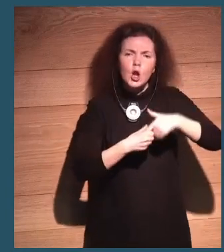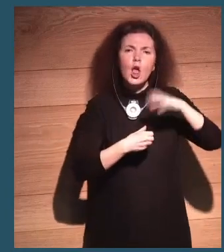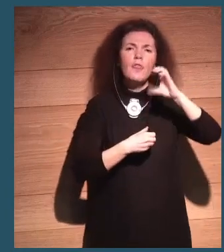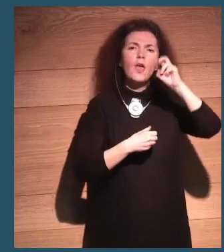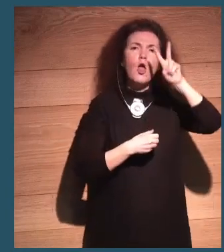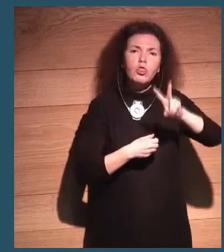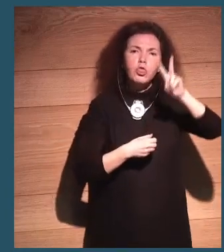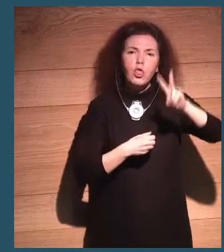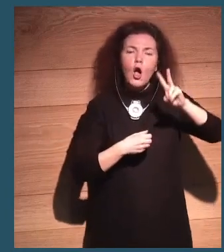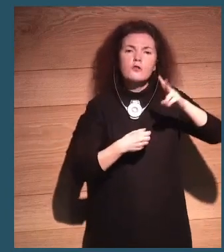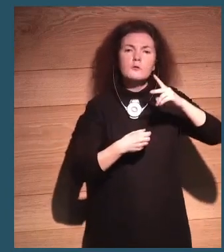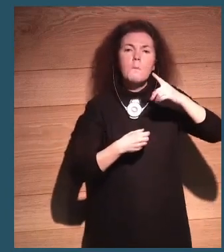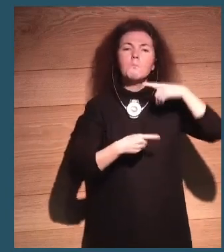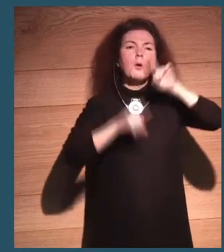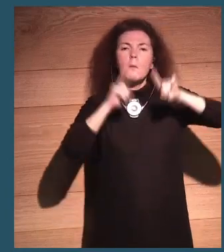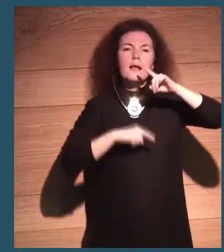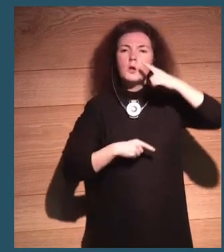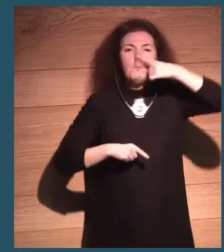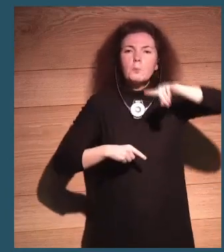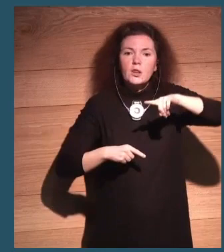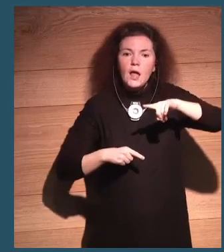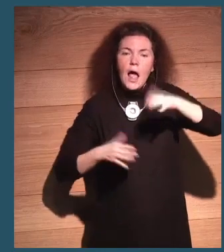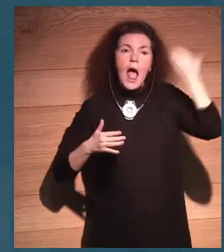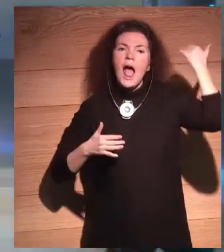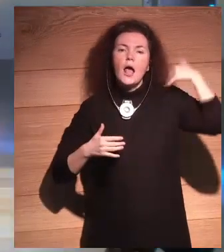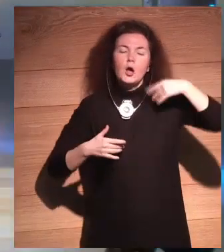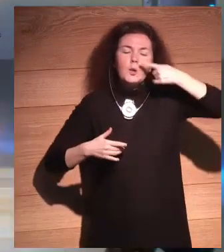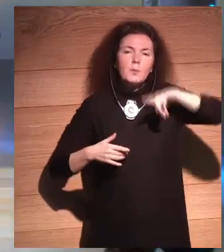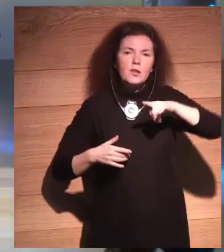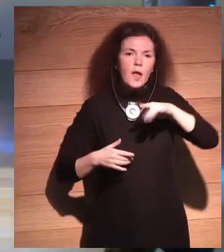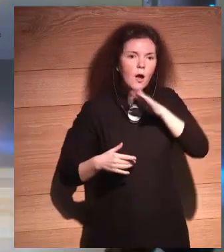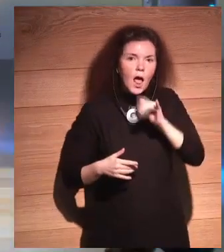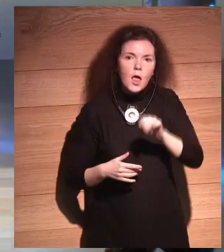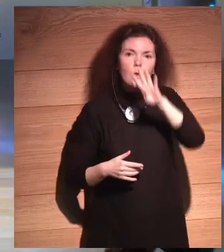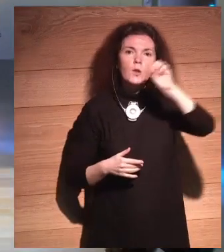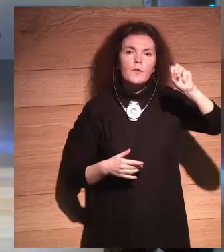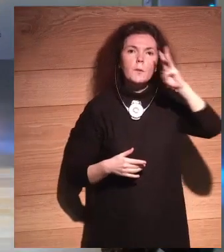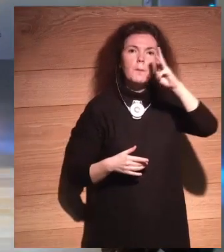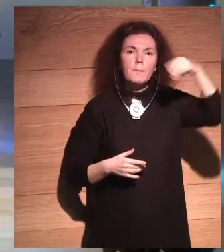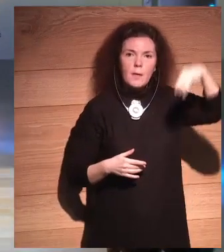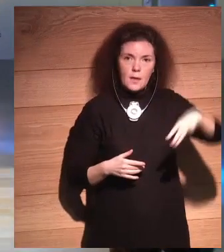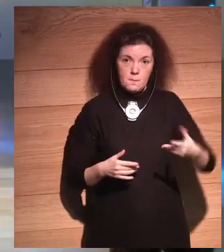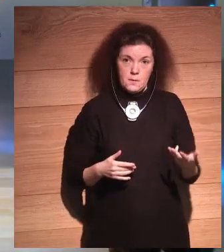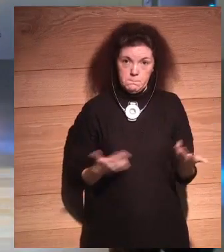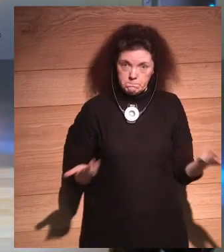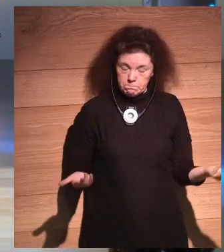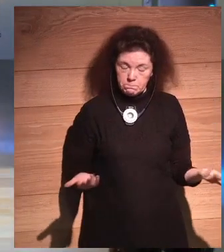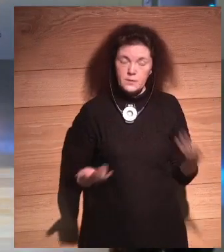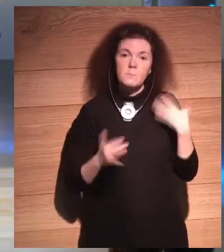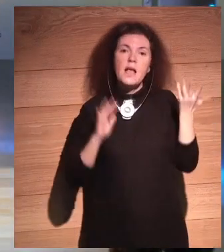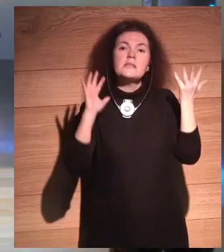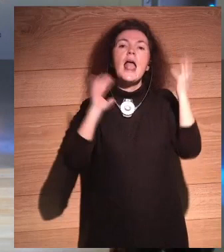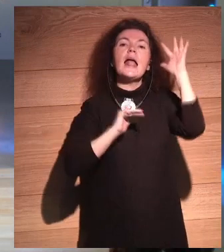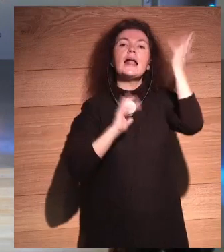that is 485 ppms. Climate change, warming, all the stuff we're going to have to eat in the next 20